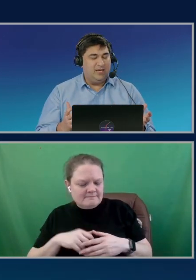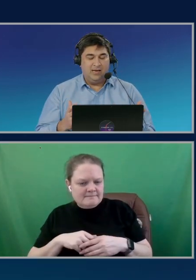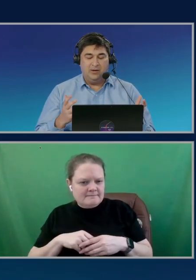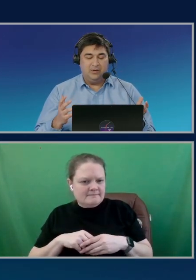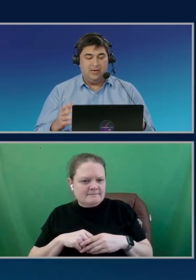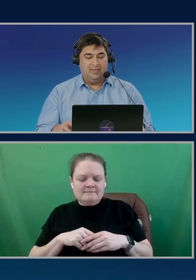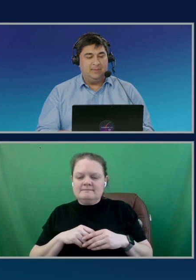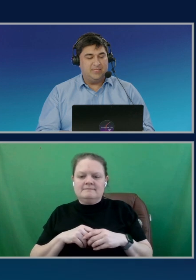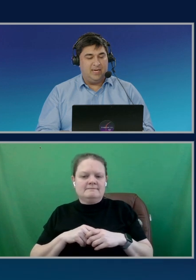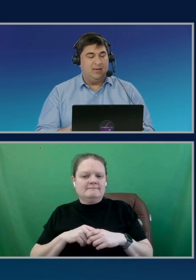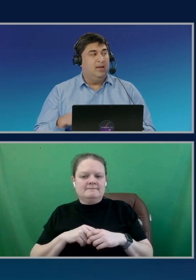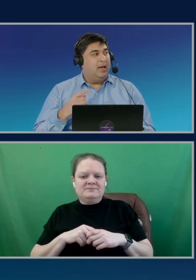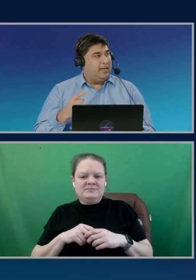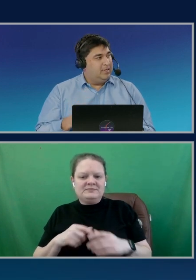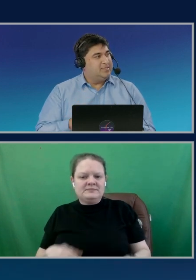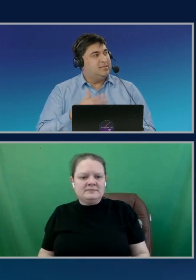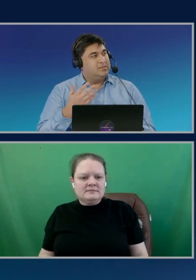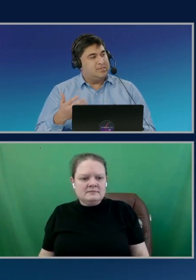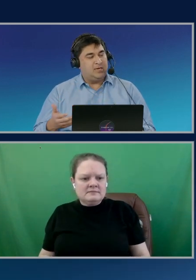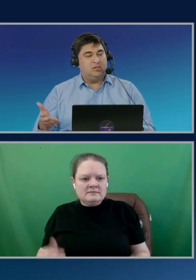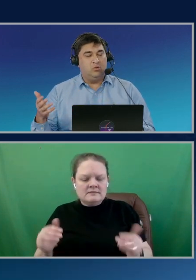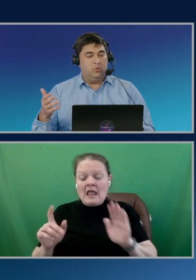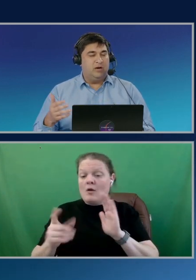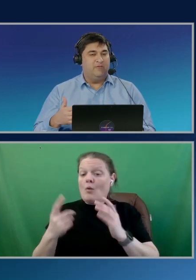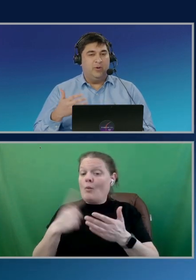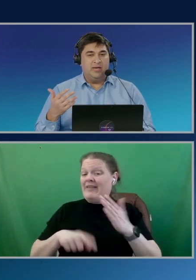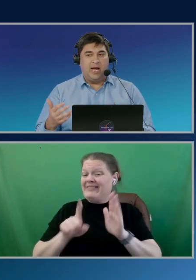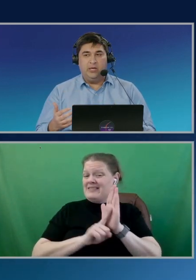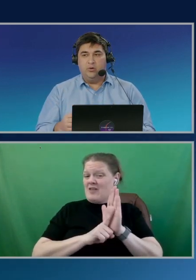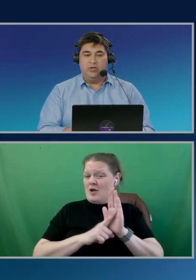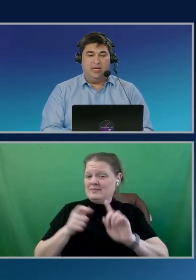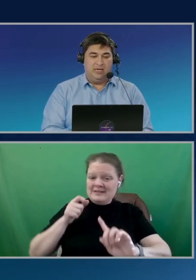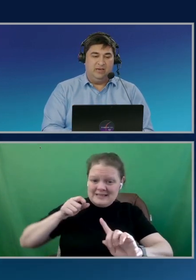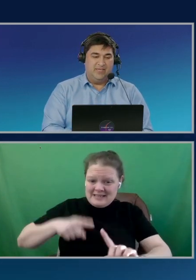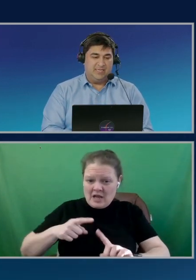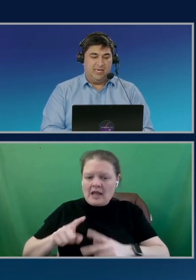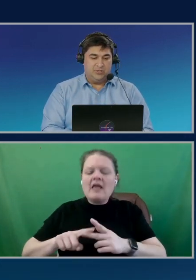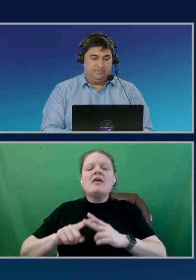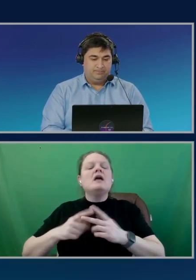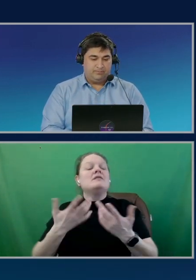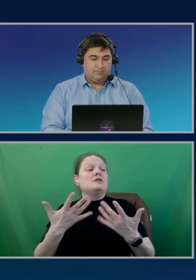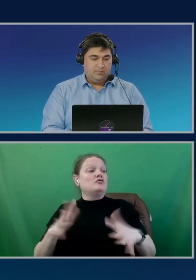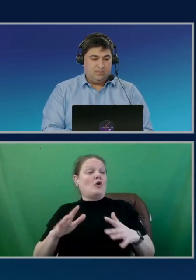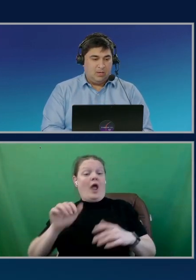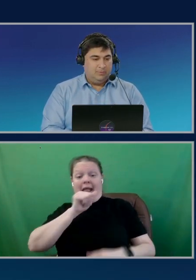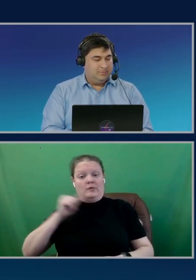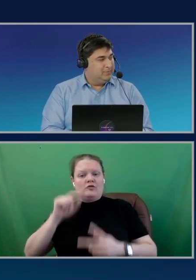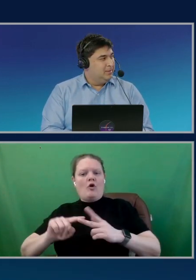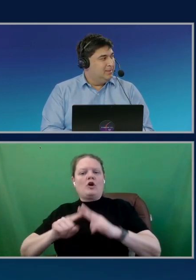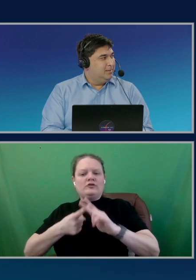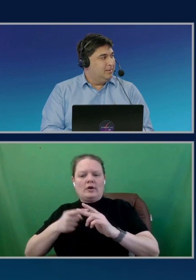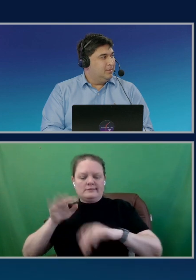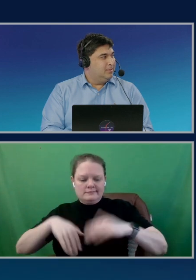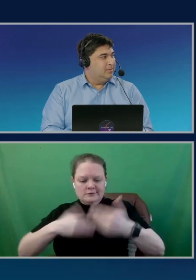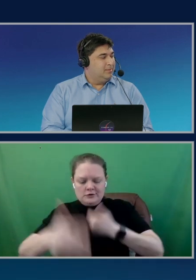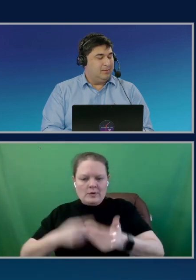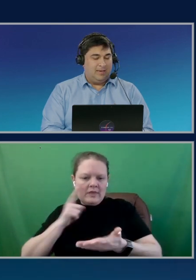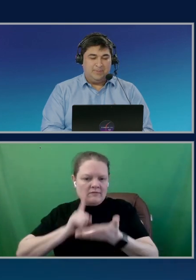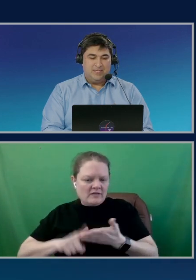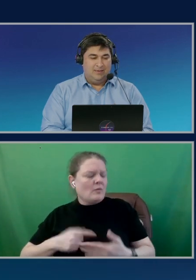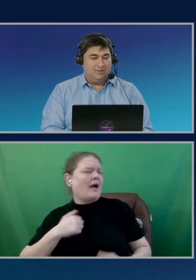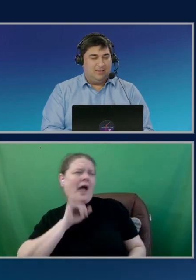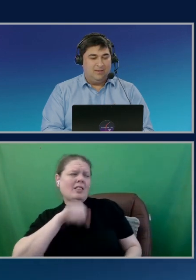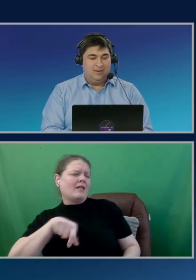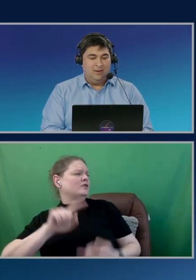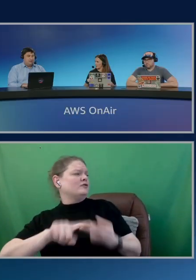are firing or in an alarm state. And it'll start through the workflow and guide you to creating an investigation. I love this friend that's like getting you, helping you